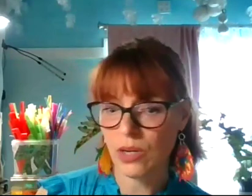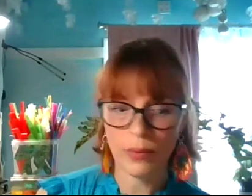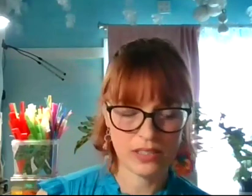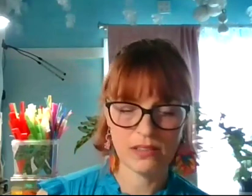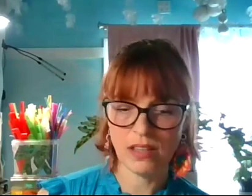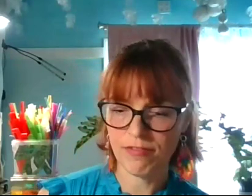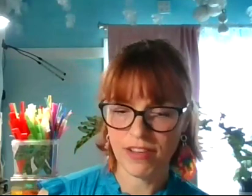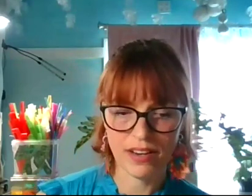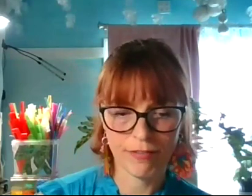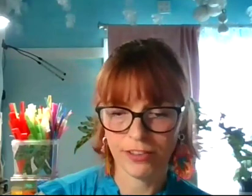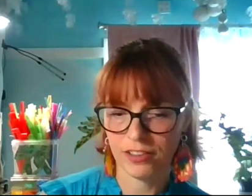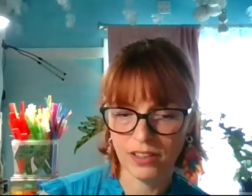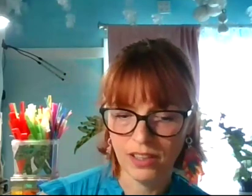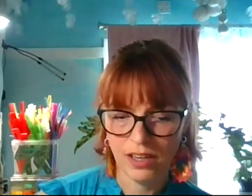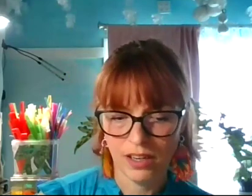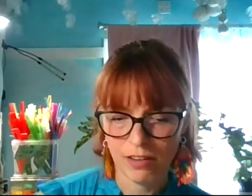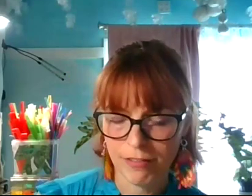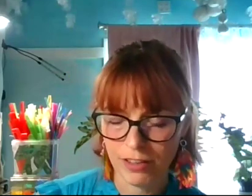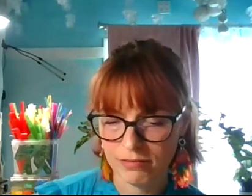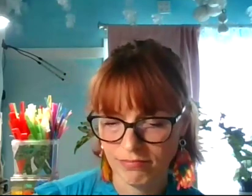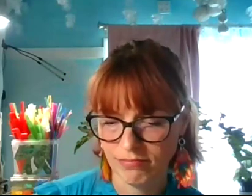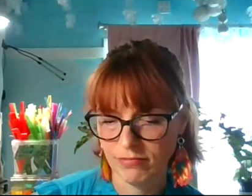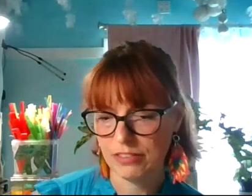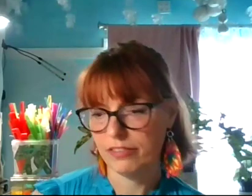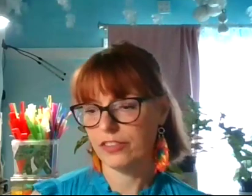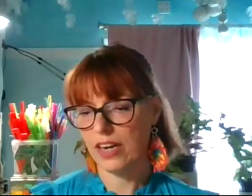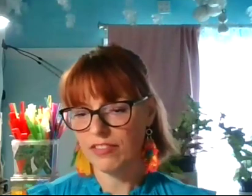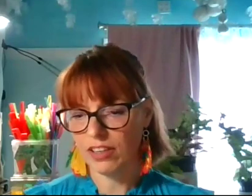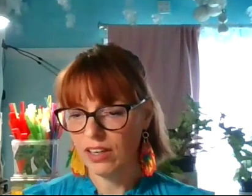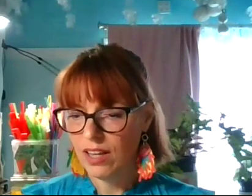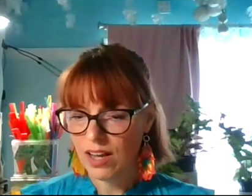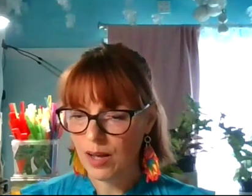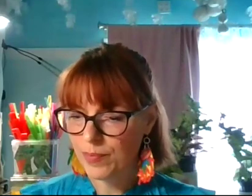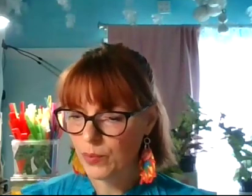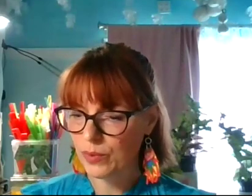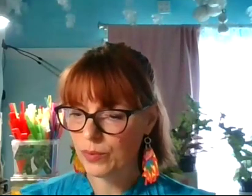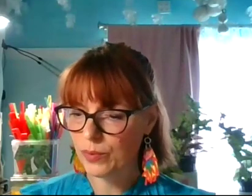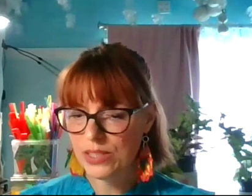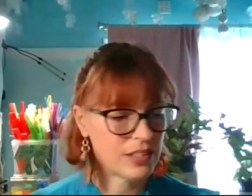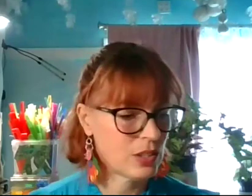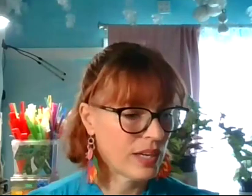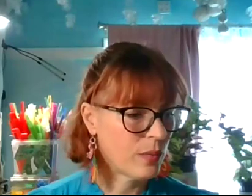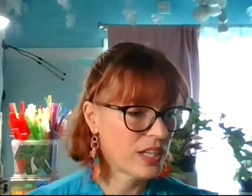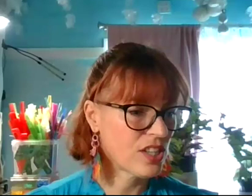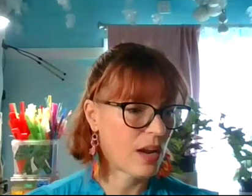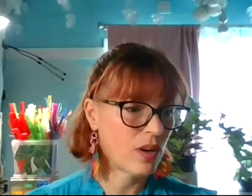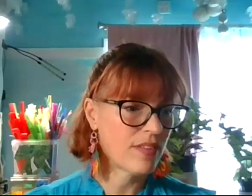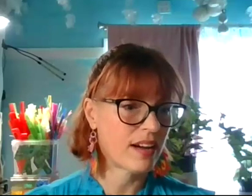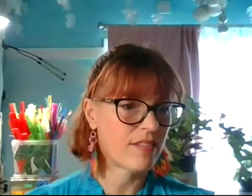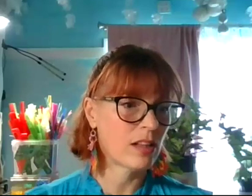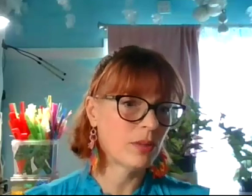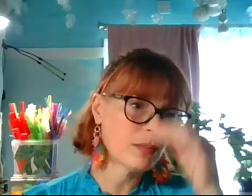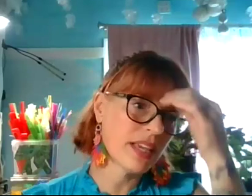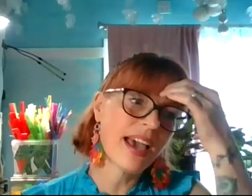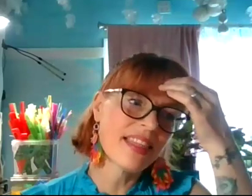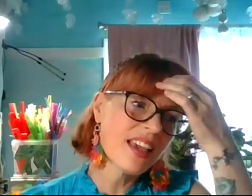and so I was self-funded for, for, forever. Um, what resources do I wish that I